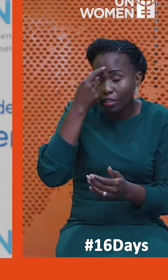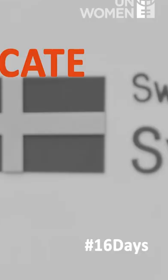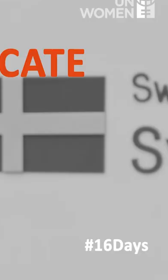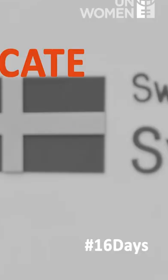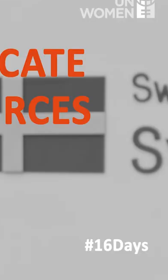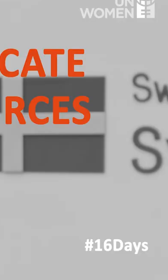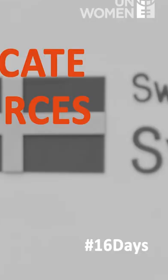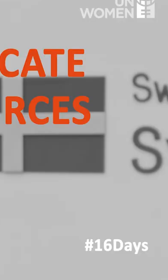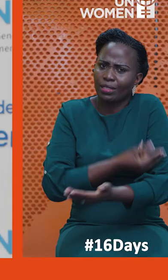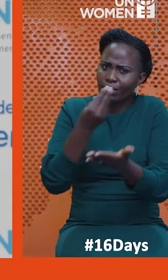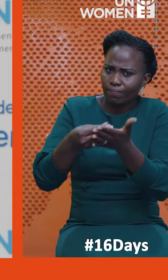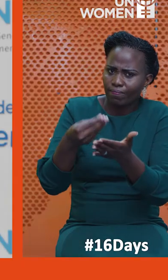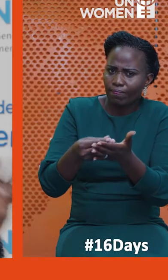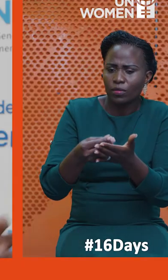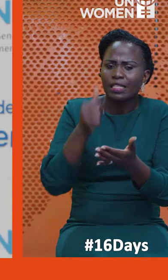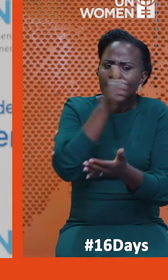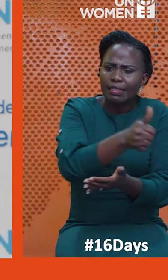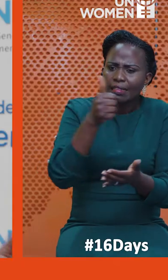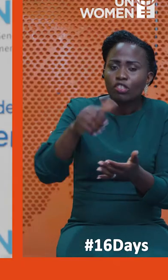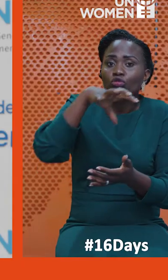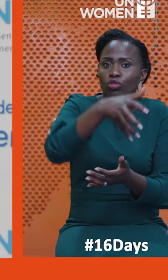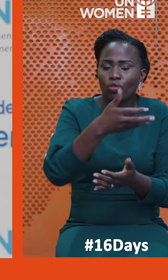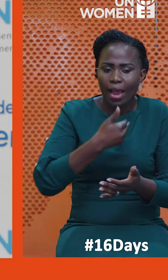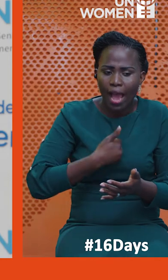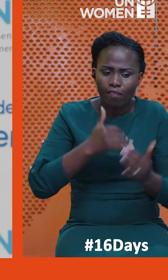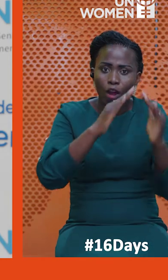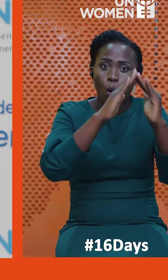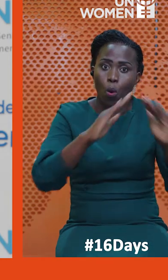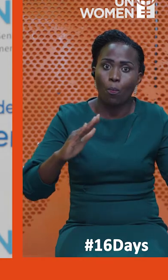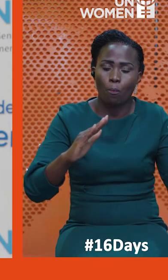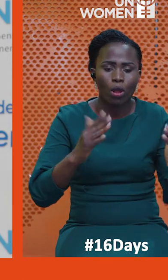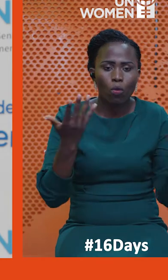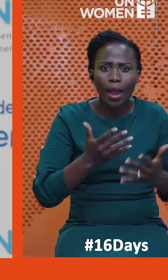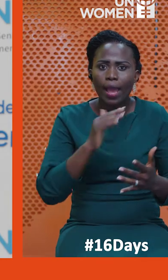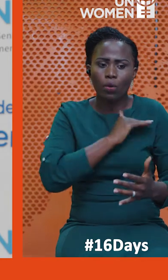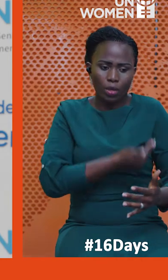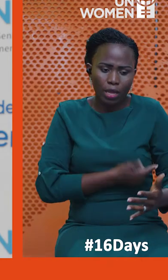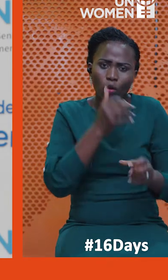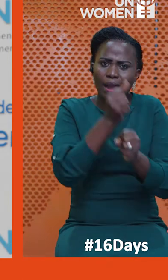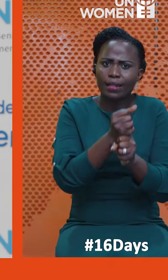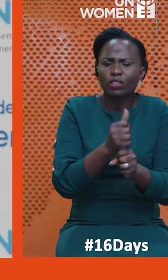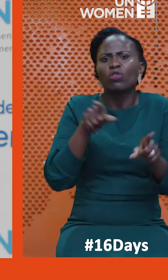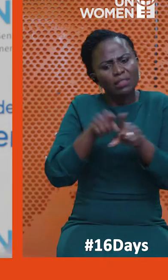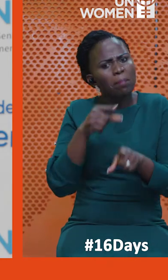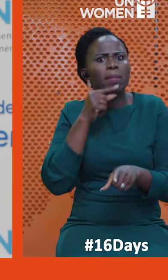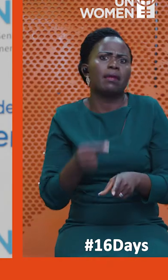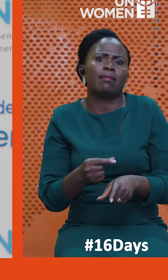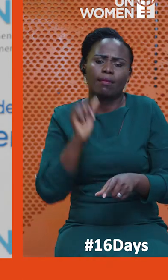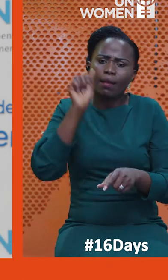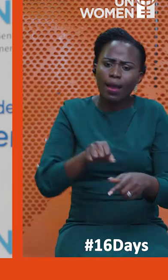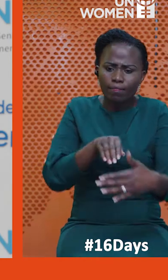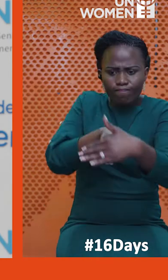government to allocate resources so that at least in every region there is this shelter where these girls and women women or even